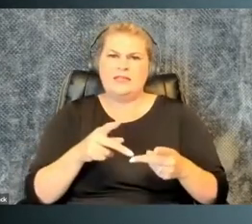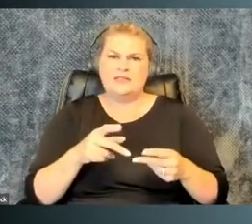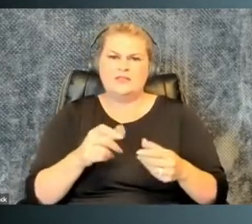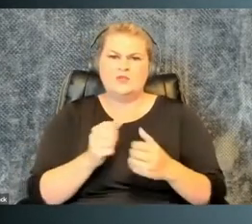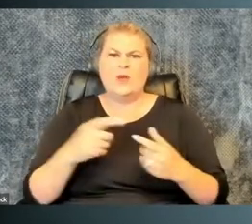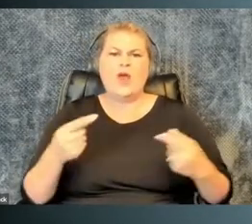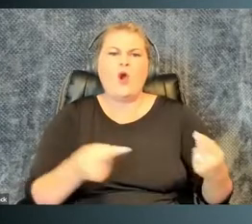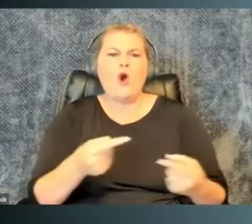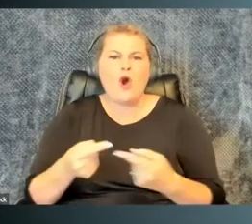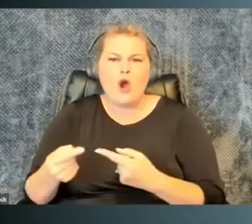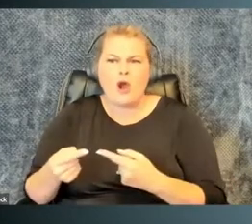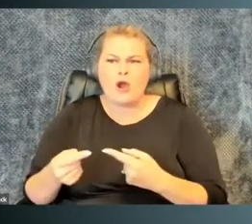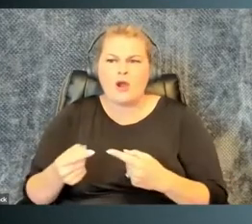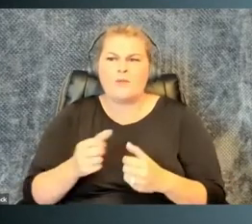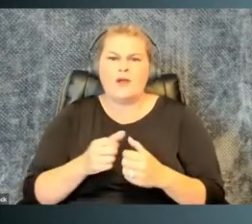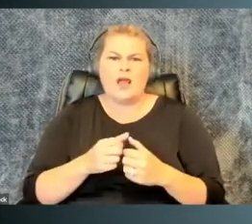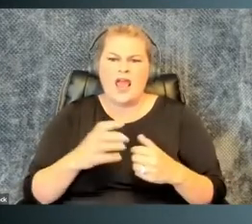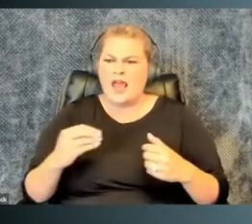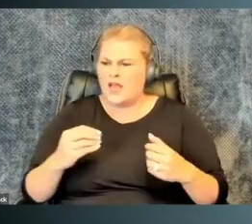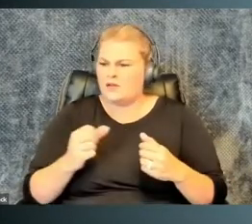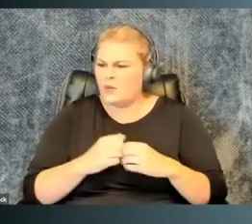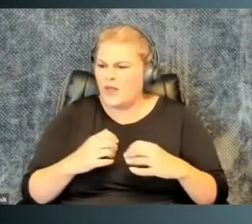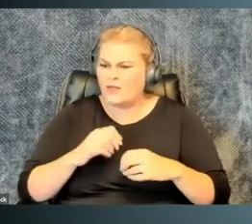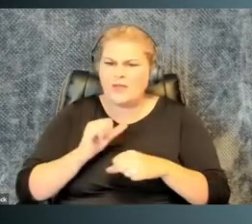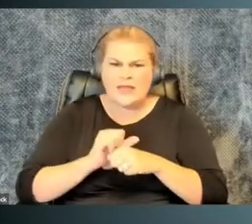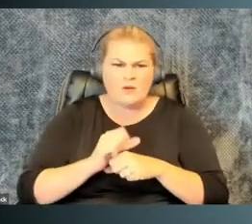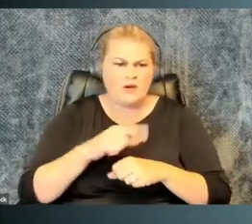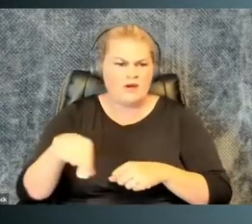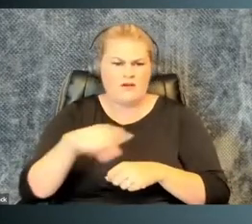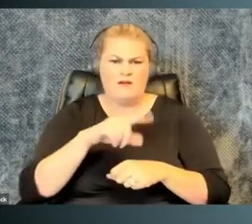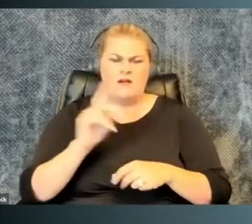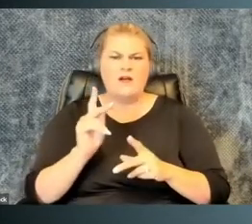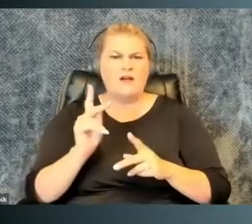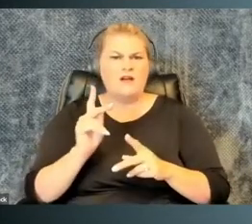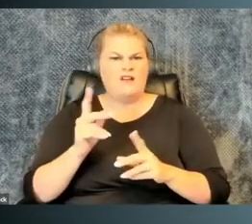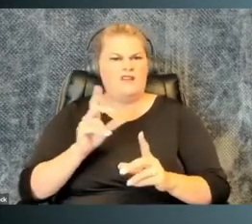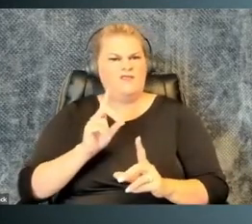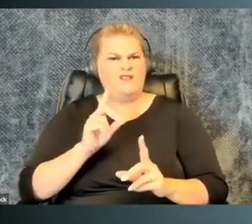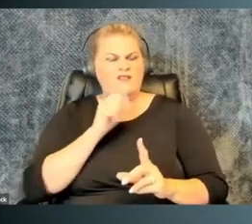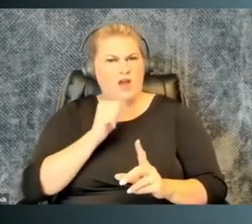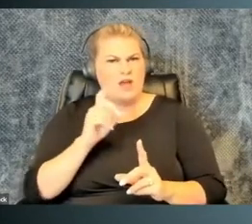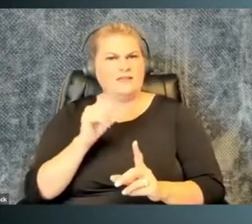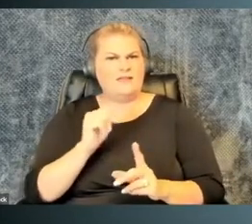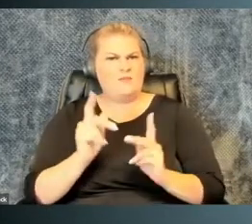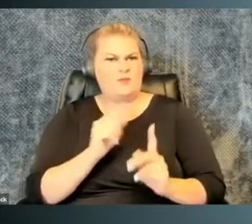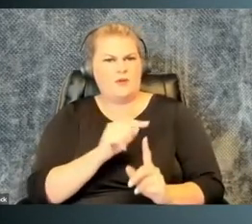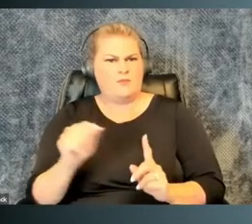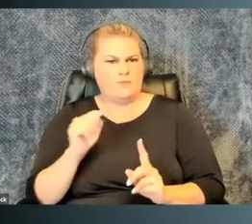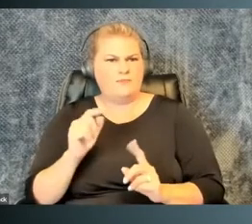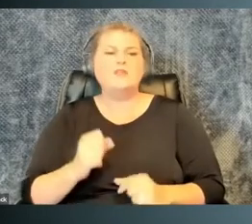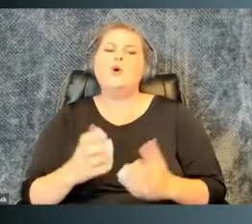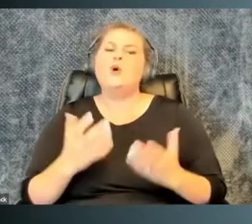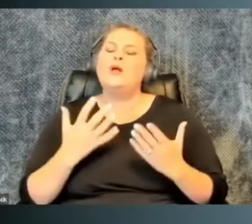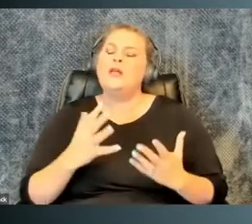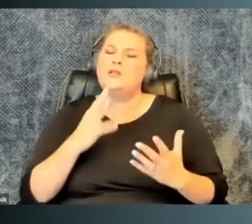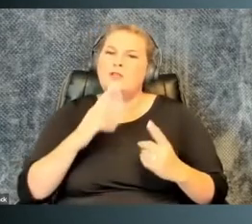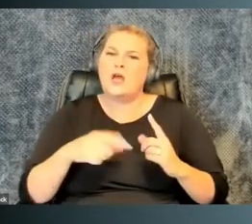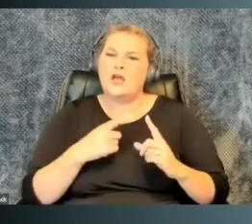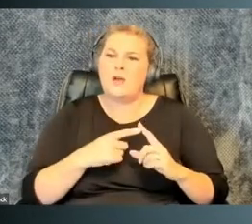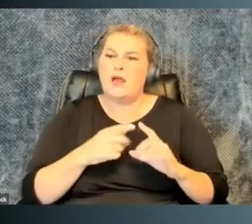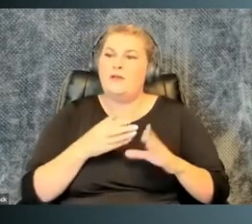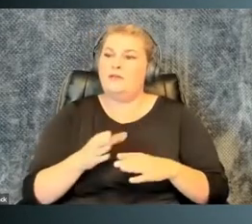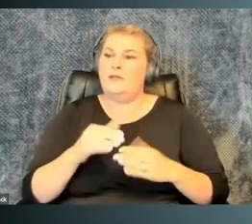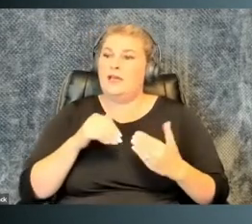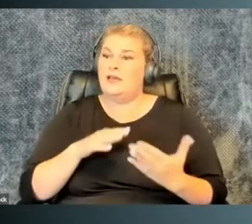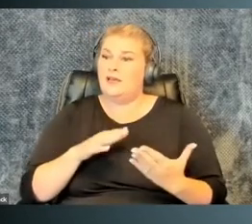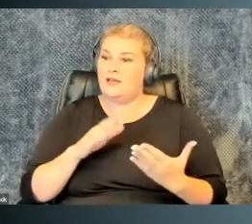without extra labor beyond what non-disabled people encounter. So let's talk about this current approach to